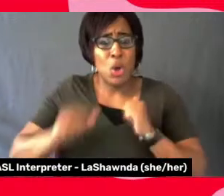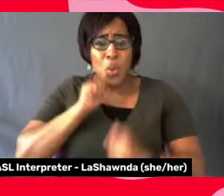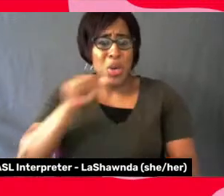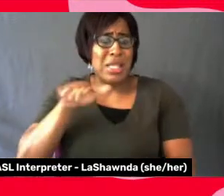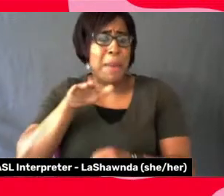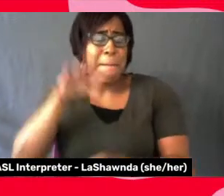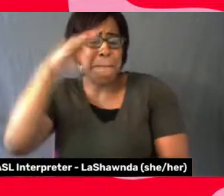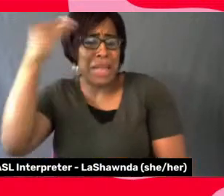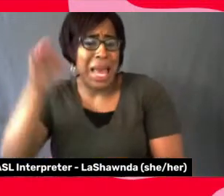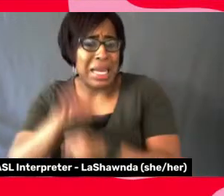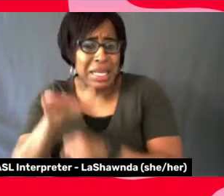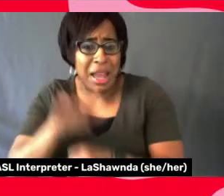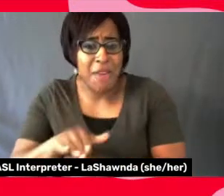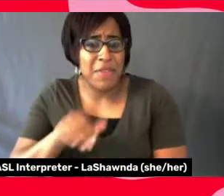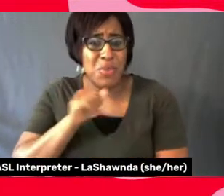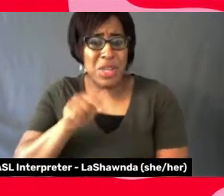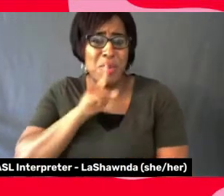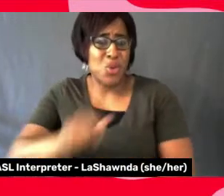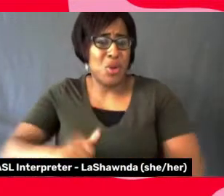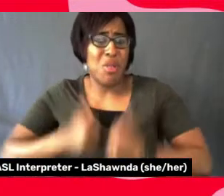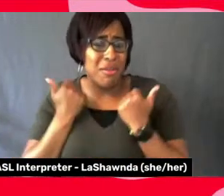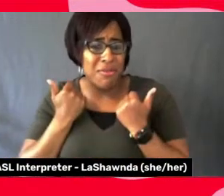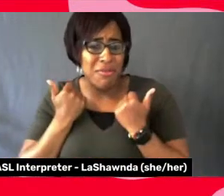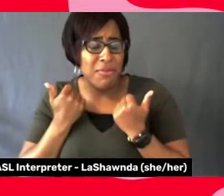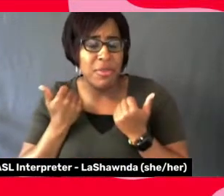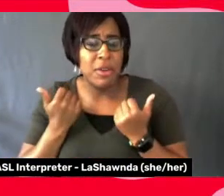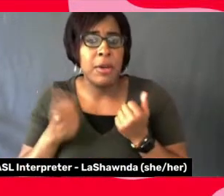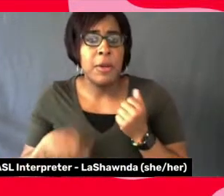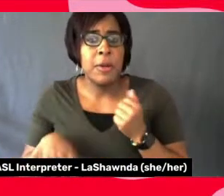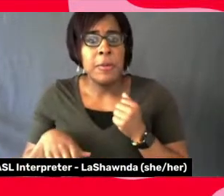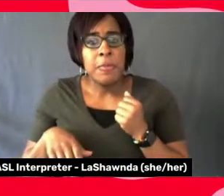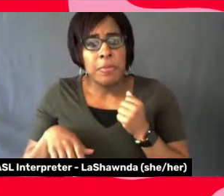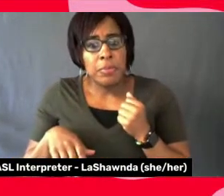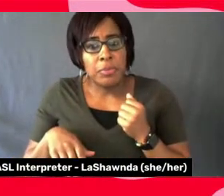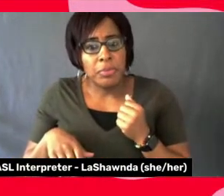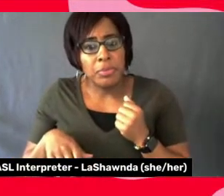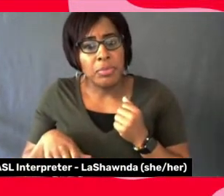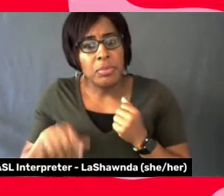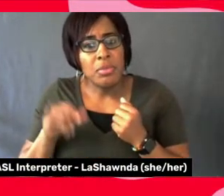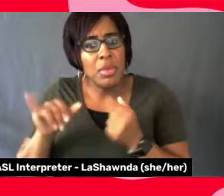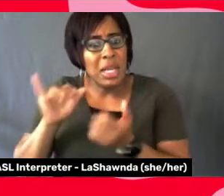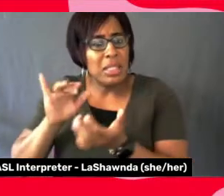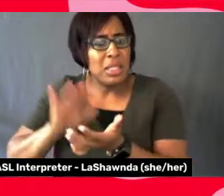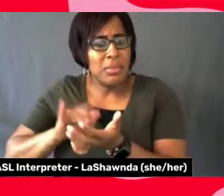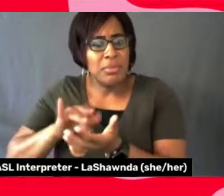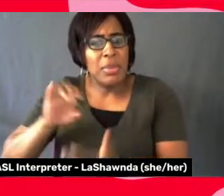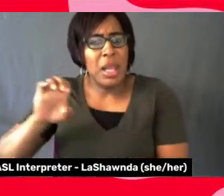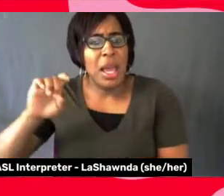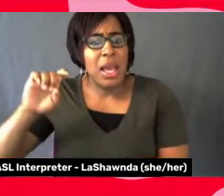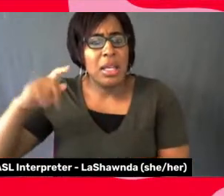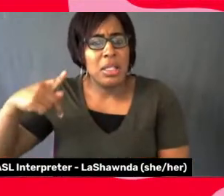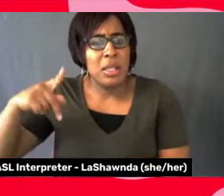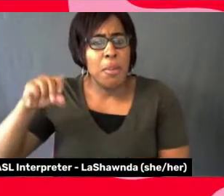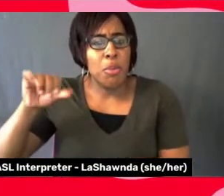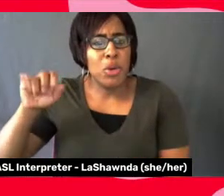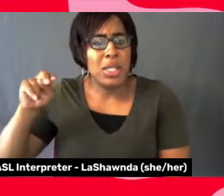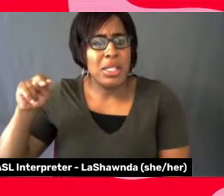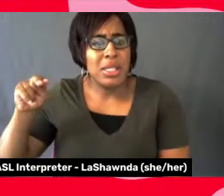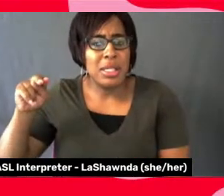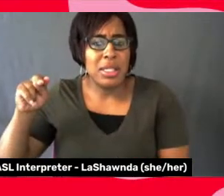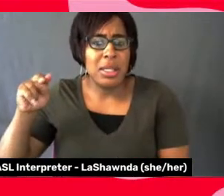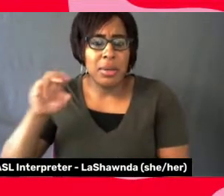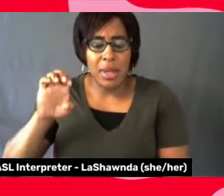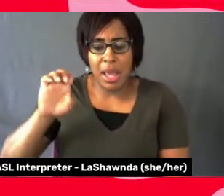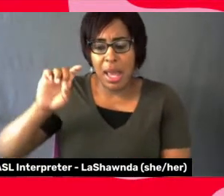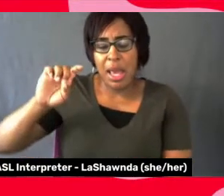you know, realistic enough, um, black exploitation, you know, we see Sicily giving, uh, real critiques of